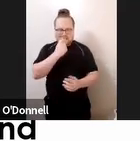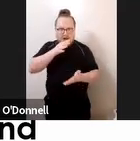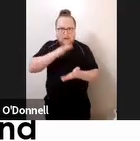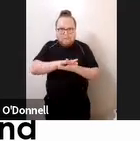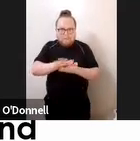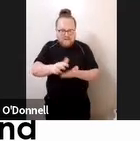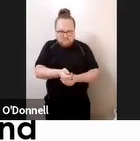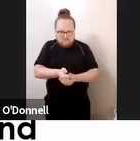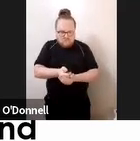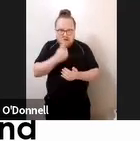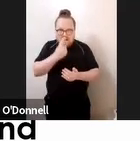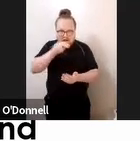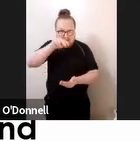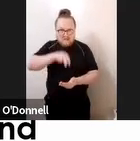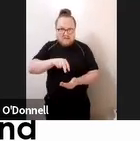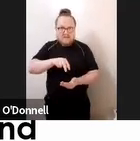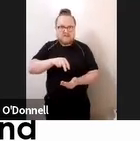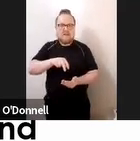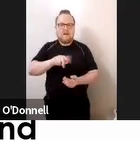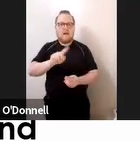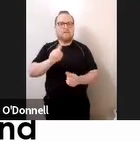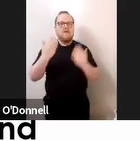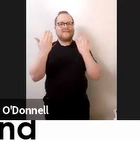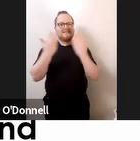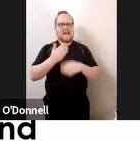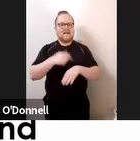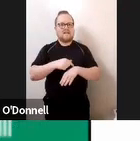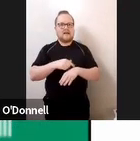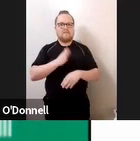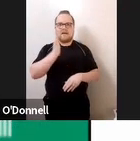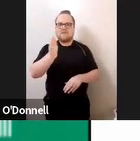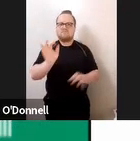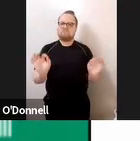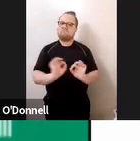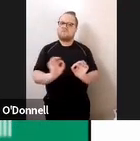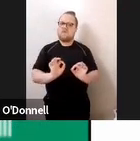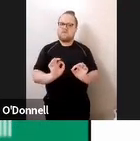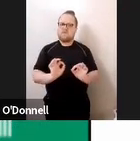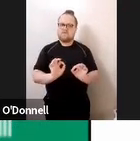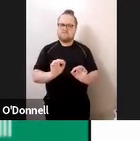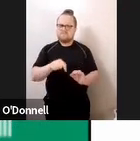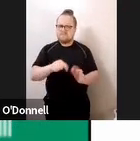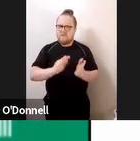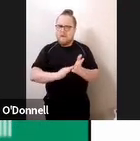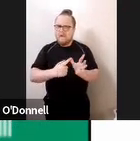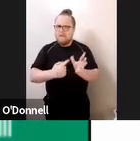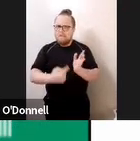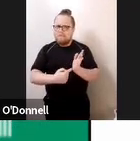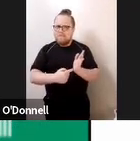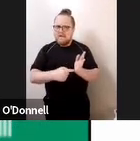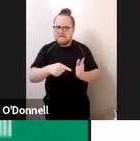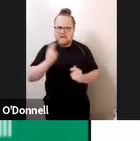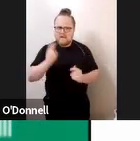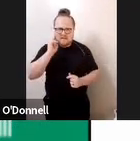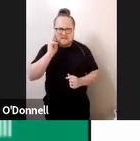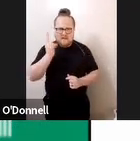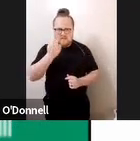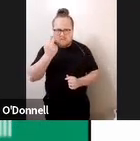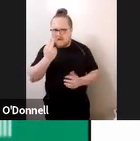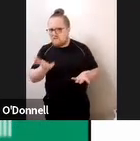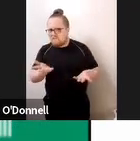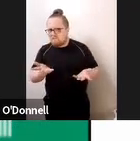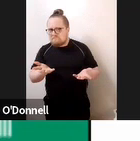have a think about that next slide please at all at all is 35